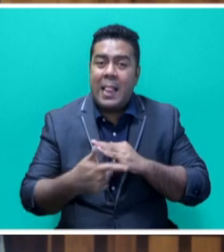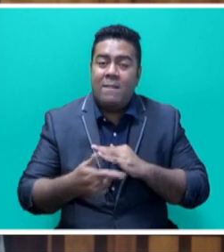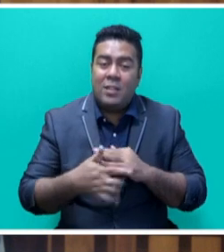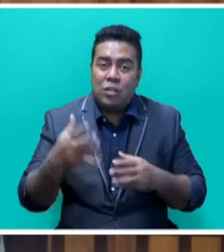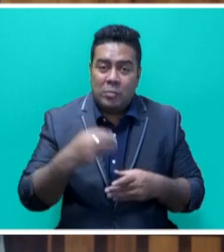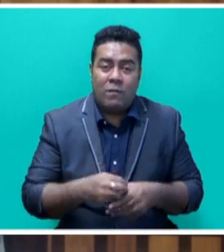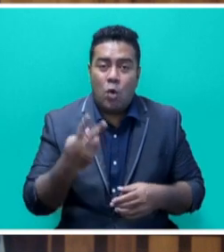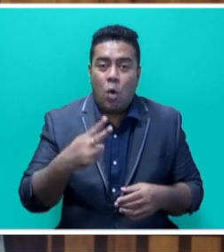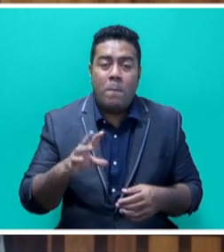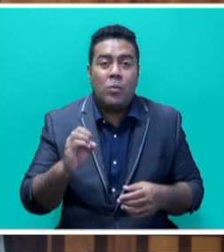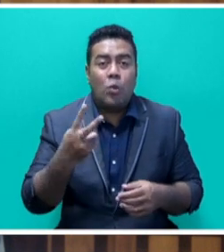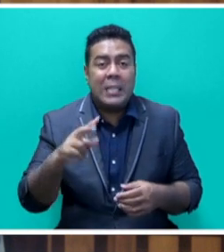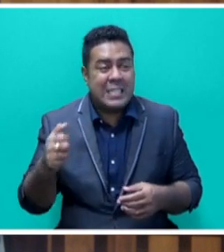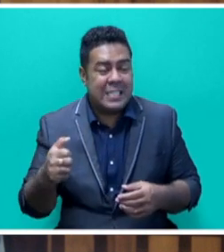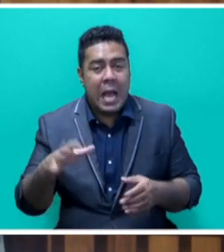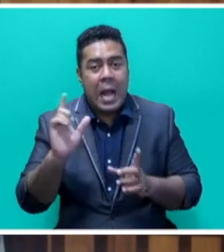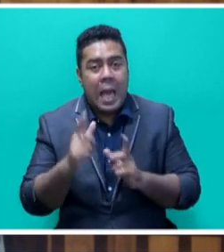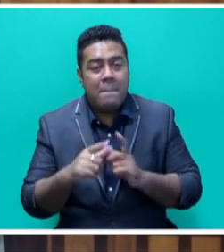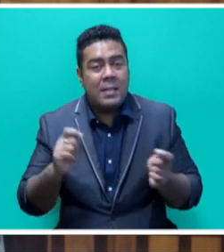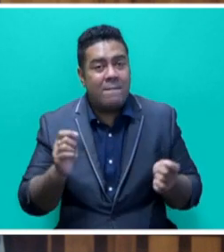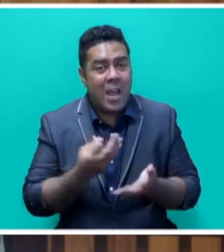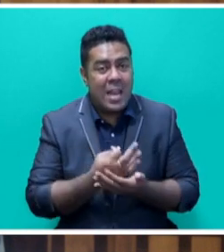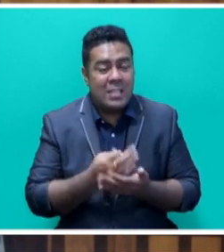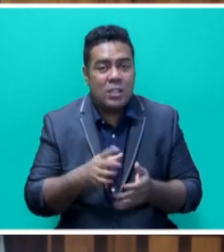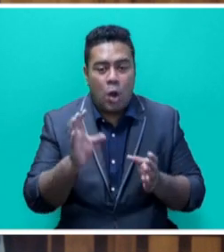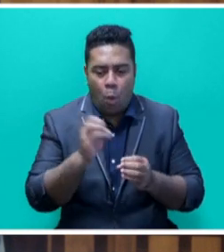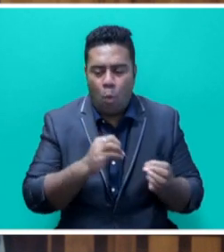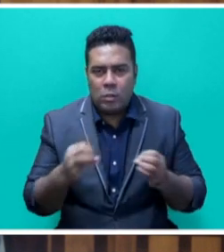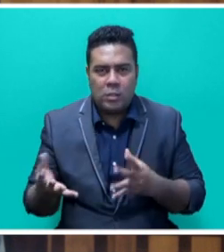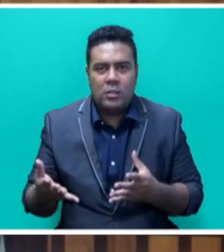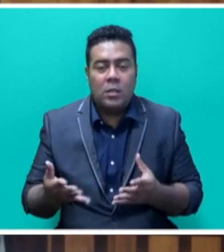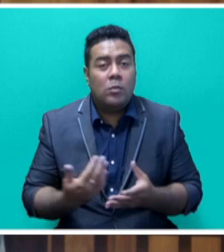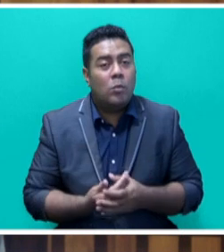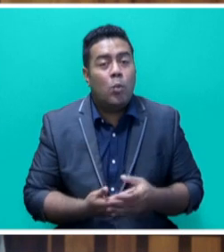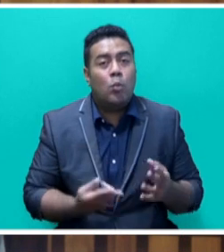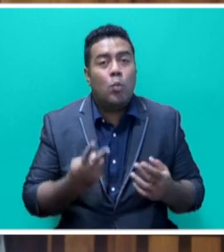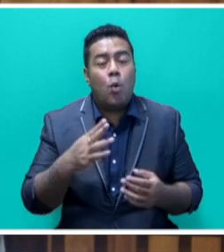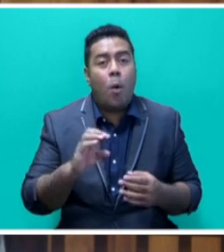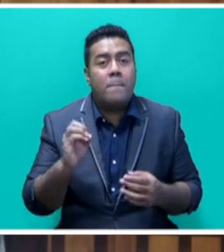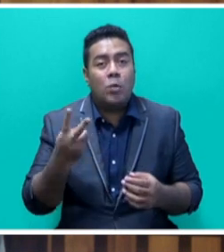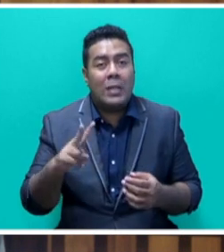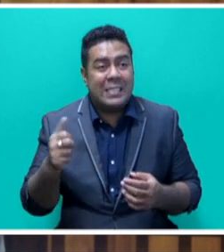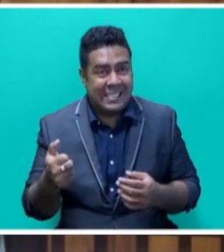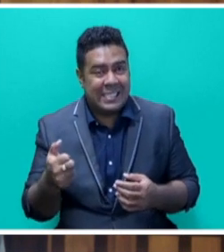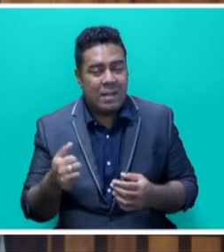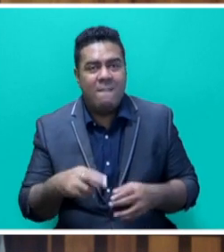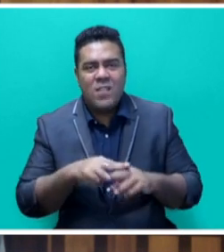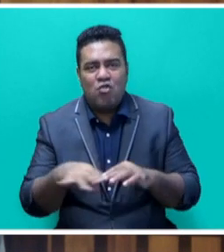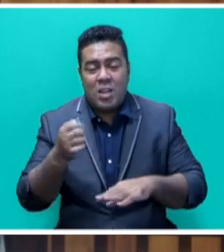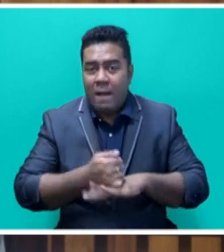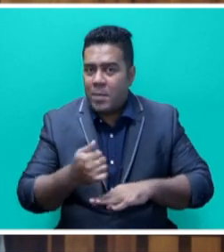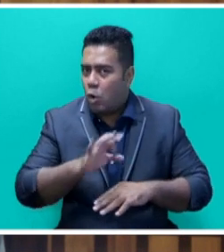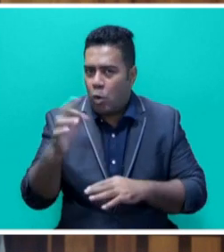COP26 on climate finance and oceans. Mr. Speaker, sir, going into COP26, the Fijian Government does not only